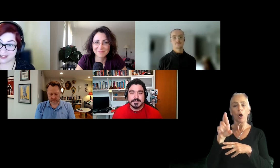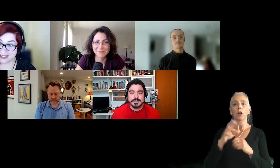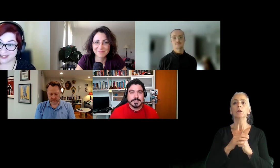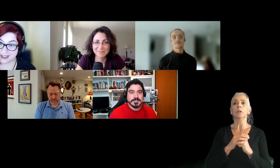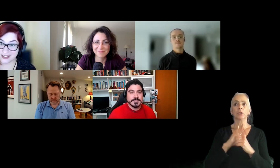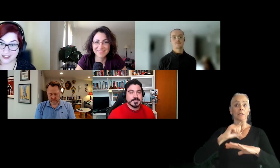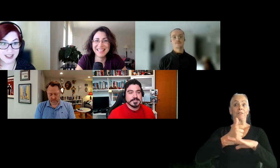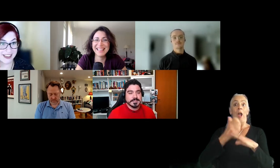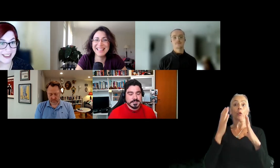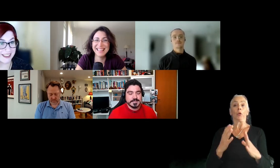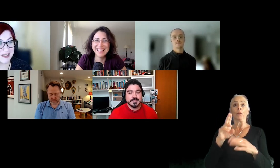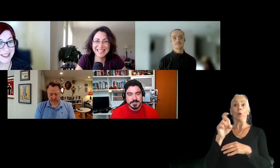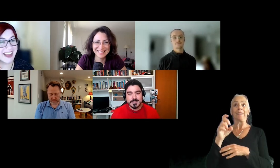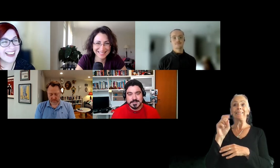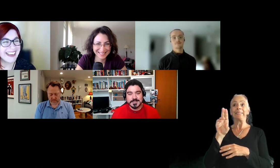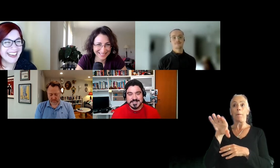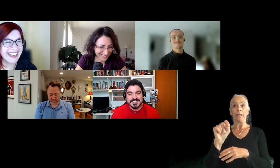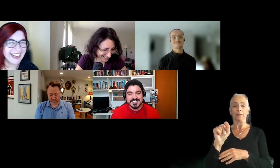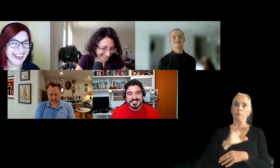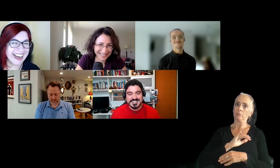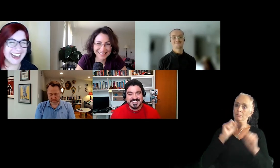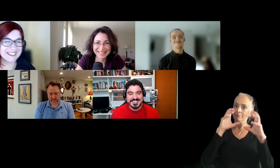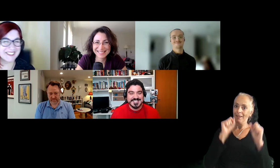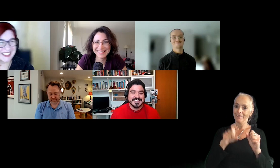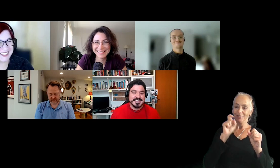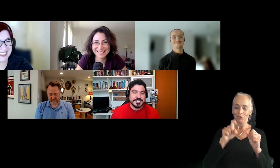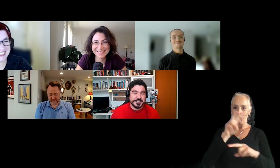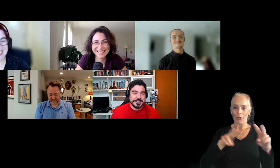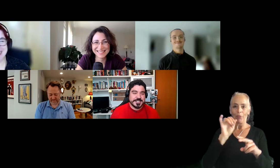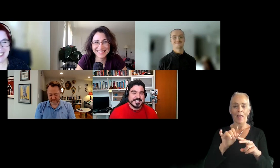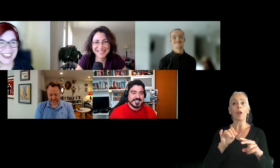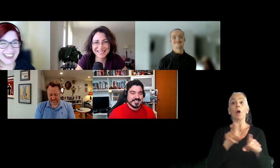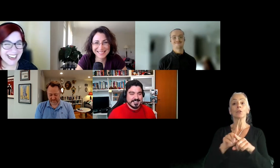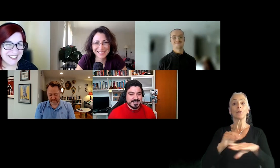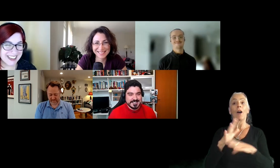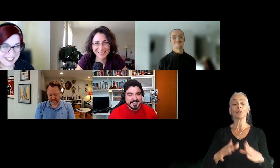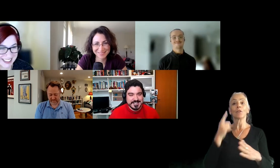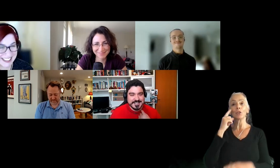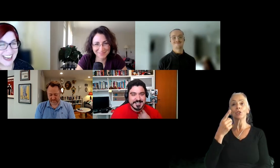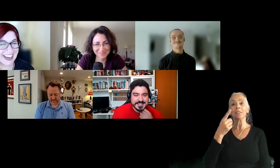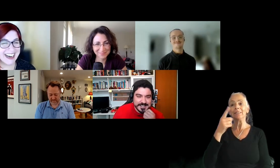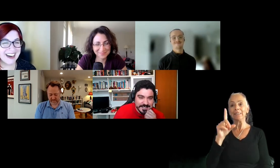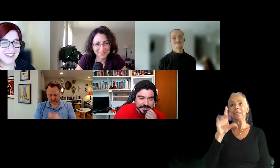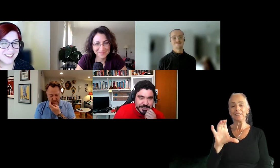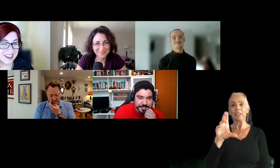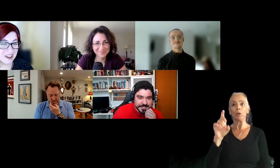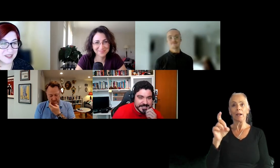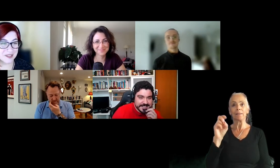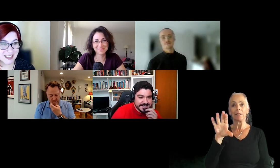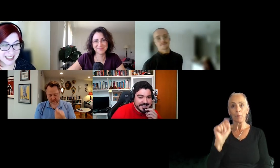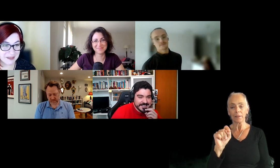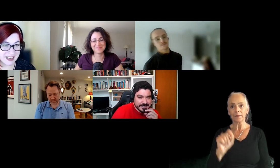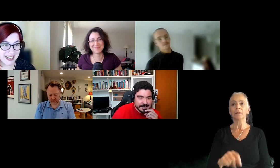amazing, you guys should check this out. Advisor for the GDC UX Summit, member